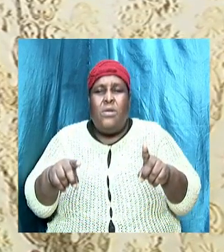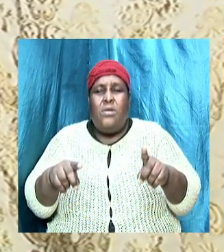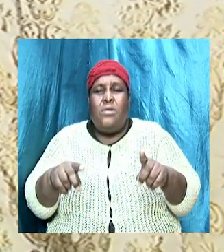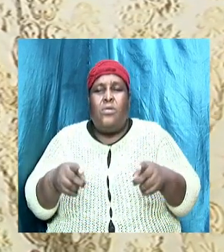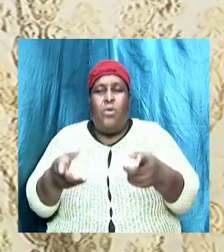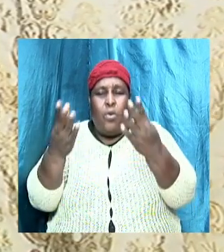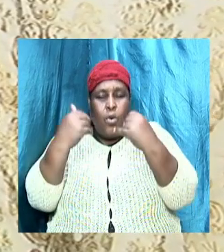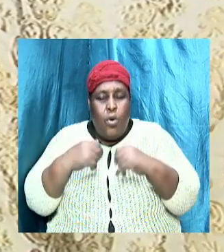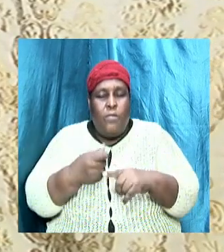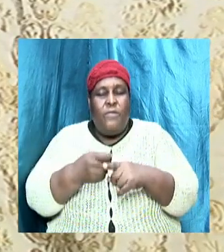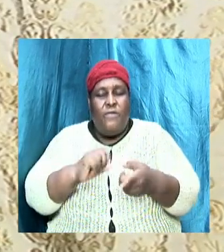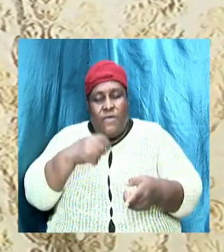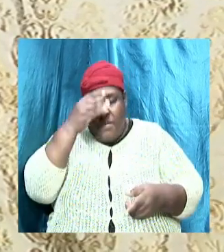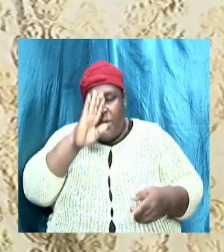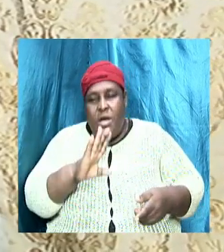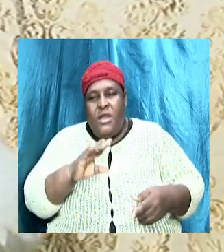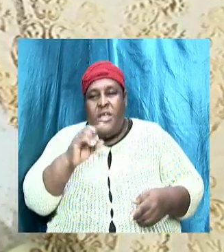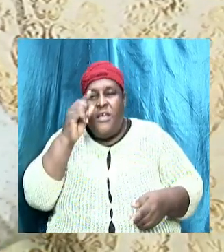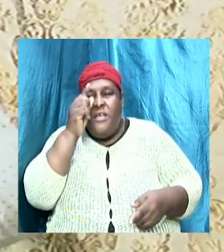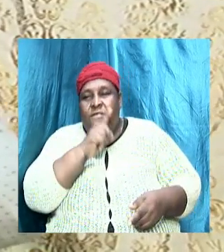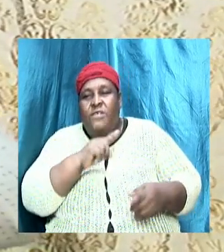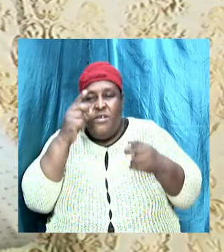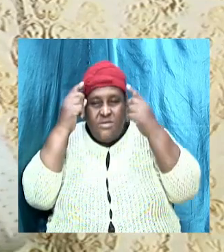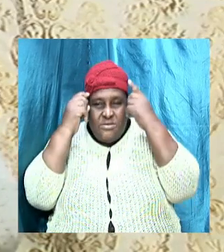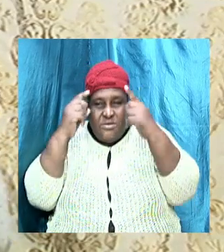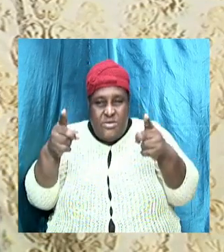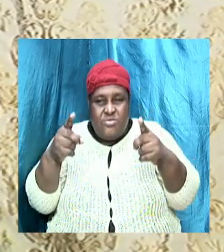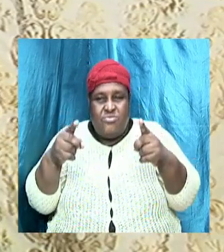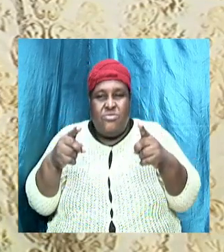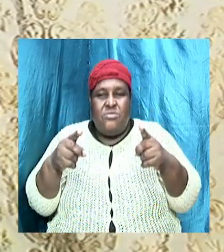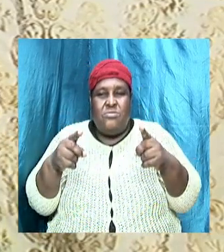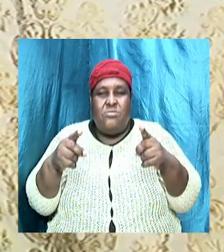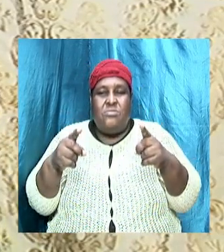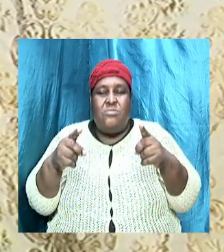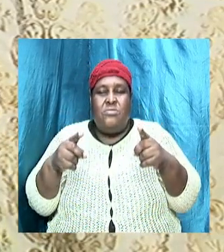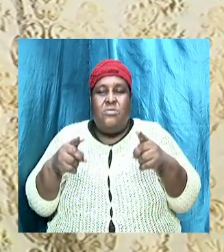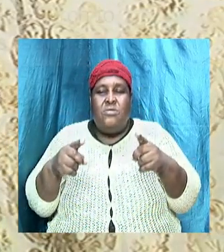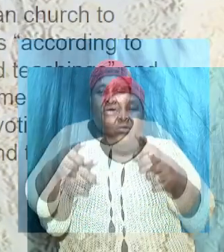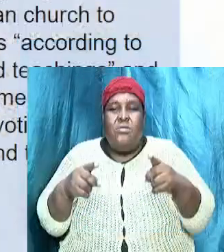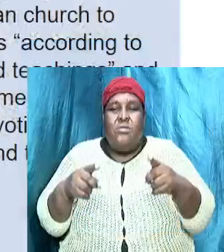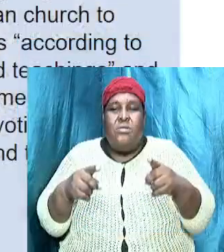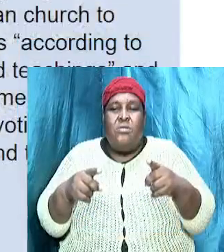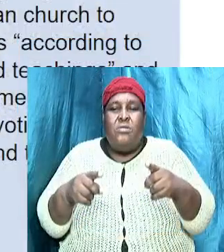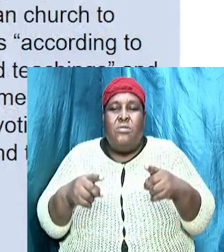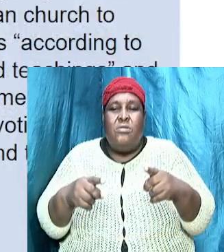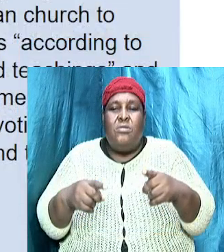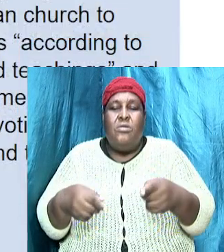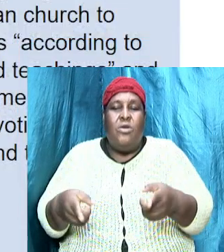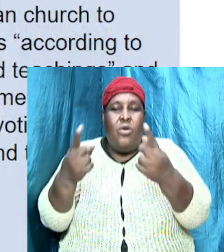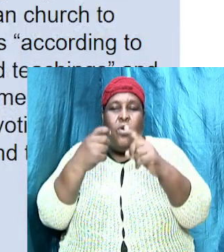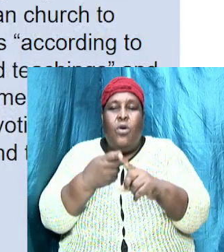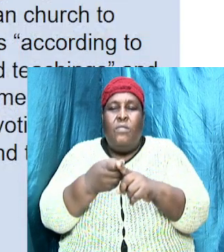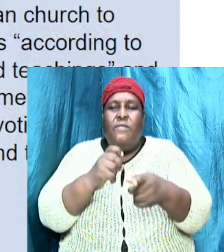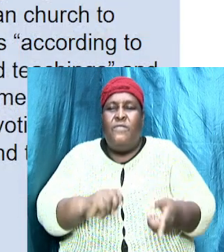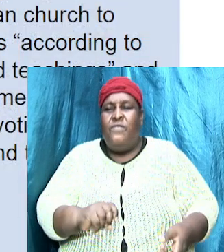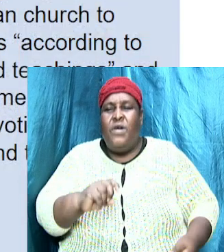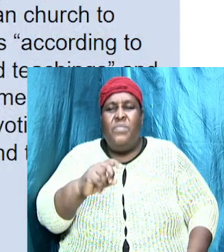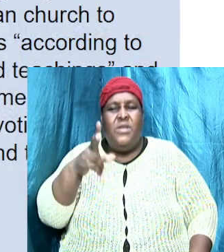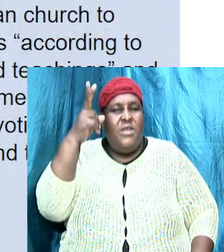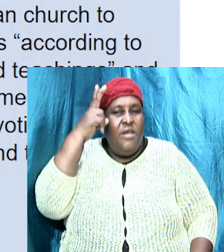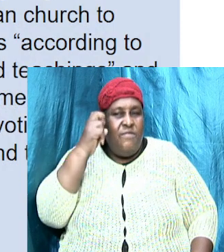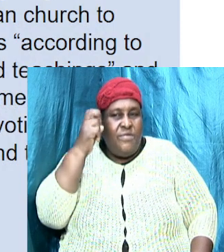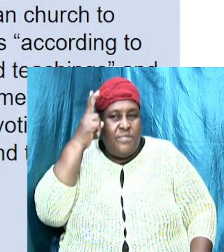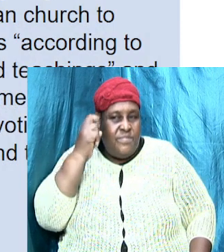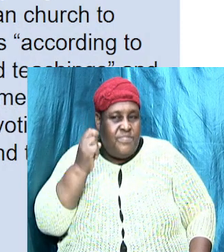we said false doctrine originates with anything else other than God.